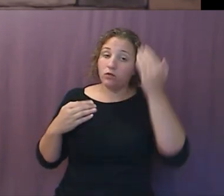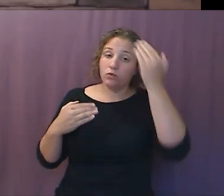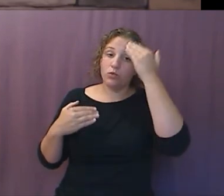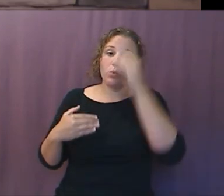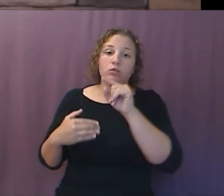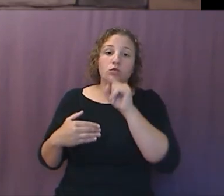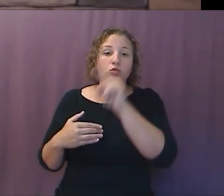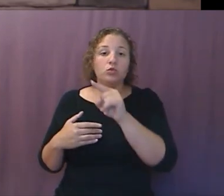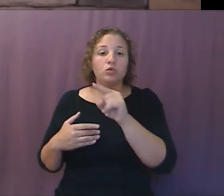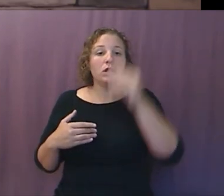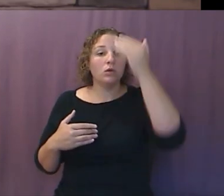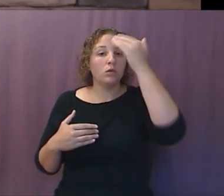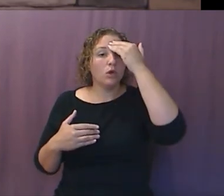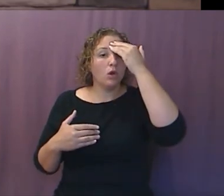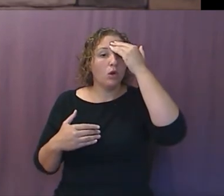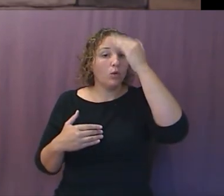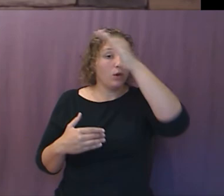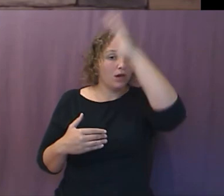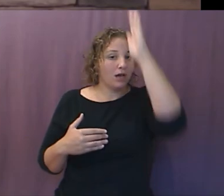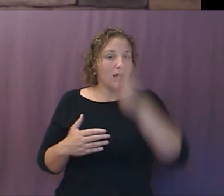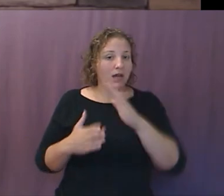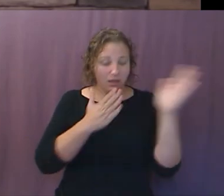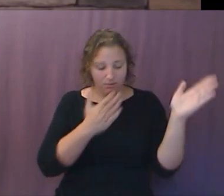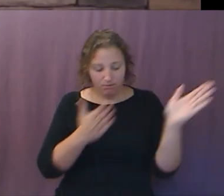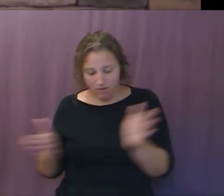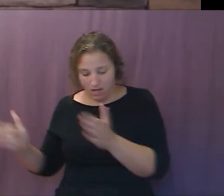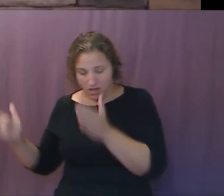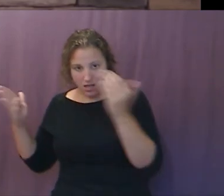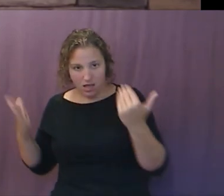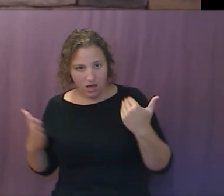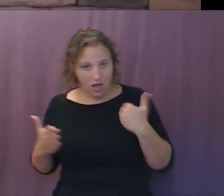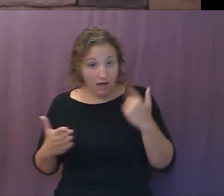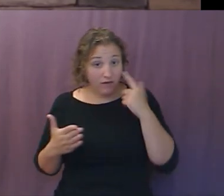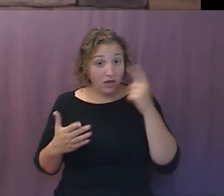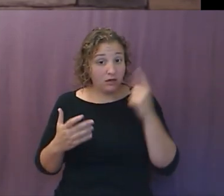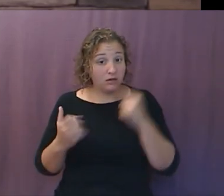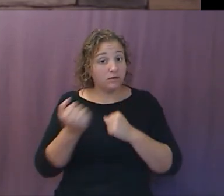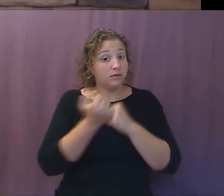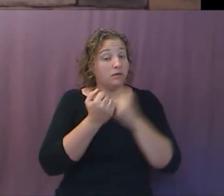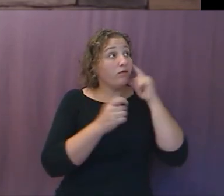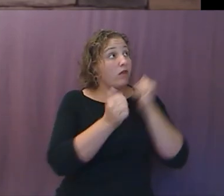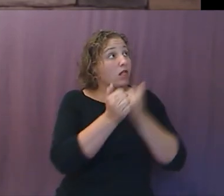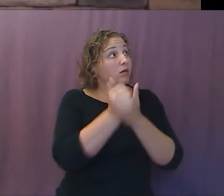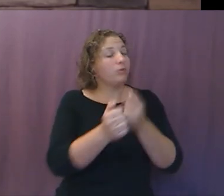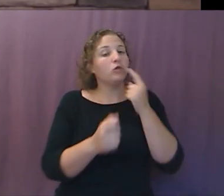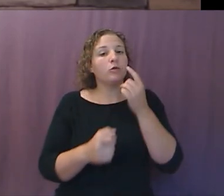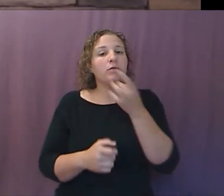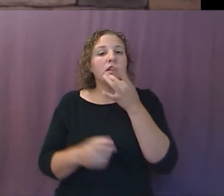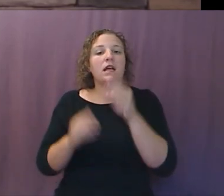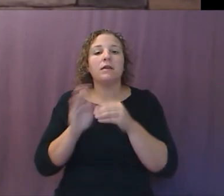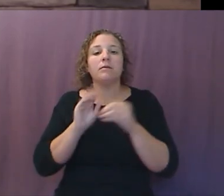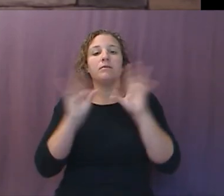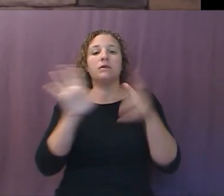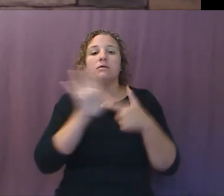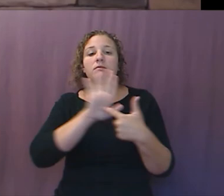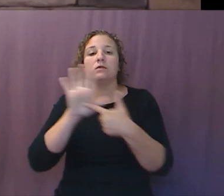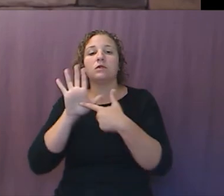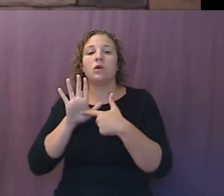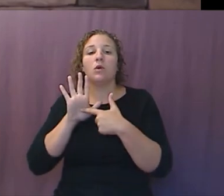God's got a plan through all this and he will make a way for his people, you can be a light in what will be in this country a very dark time.